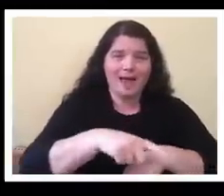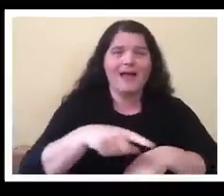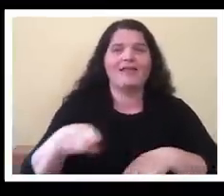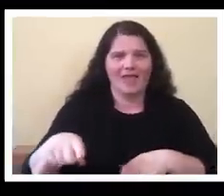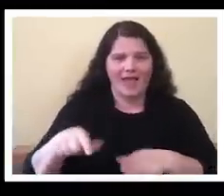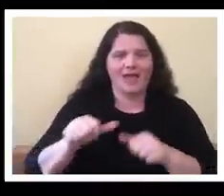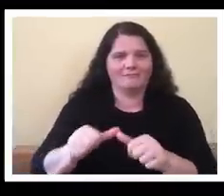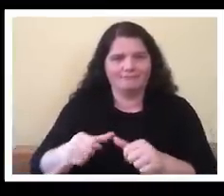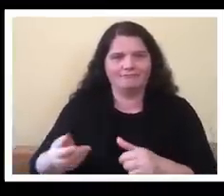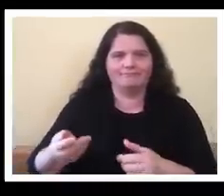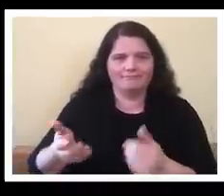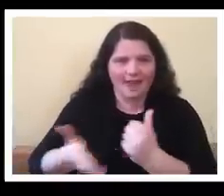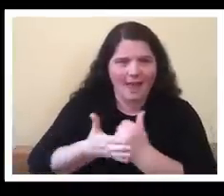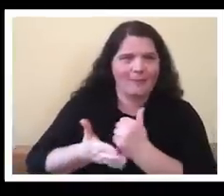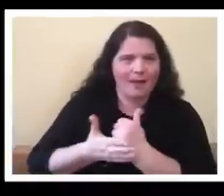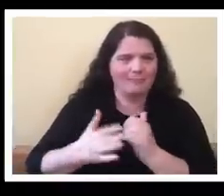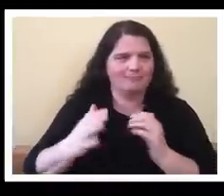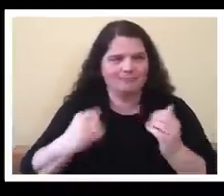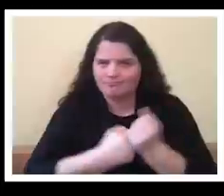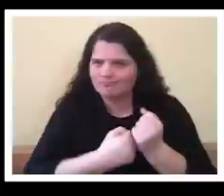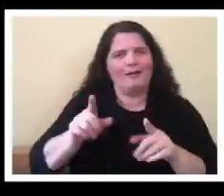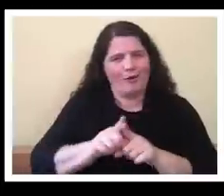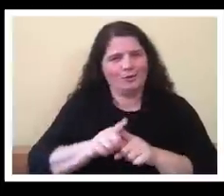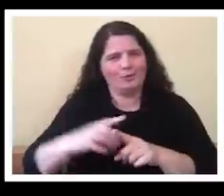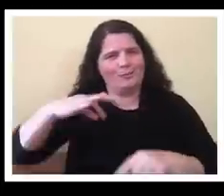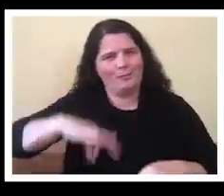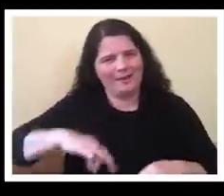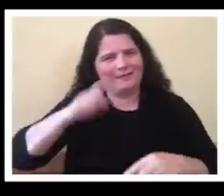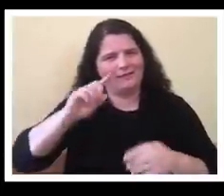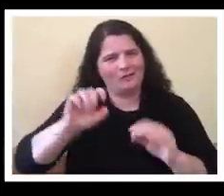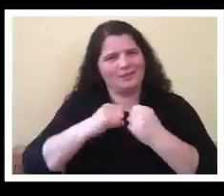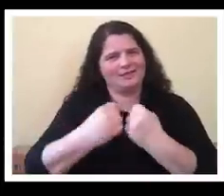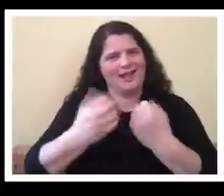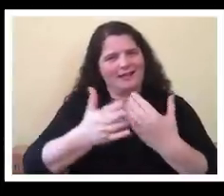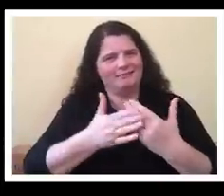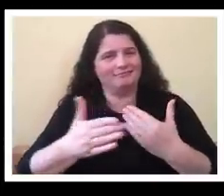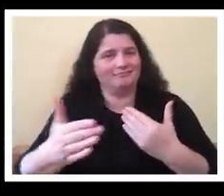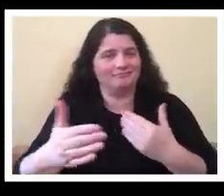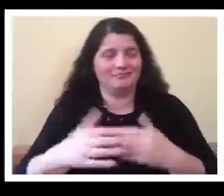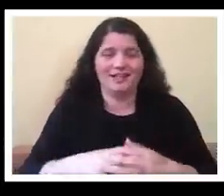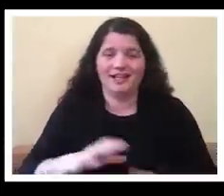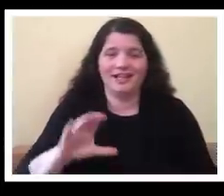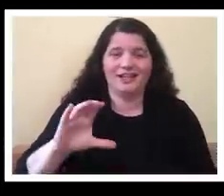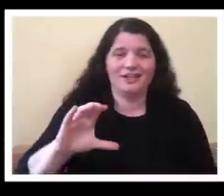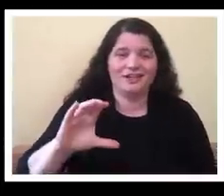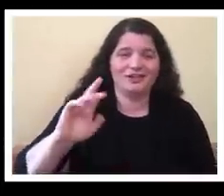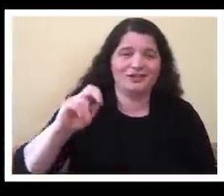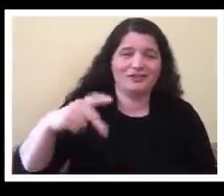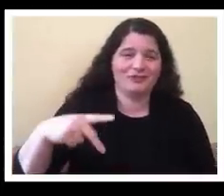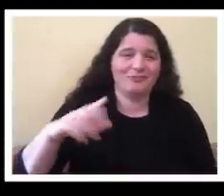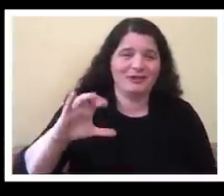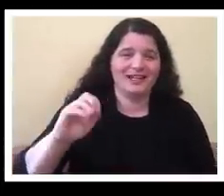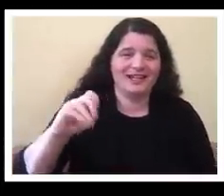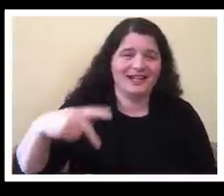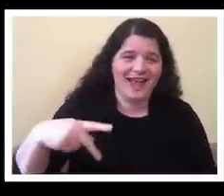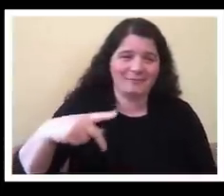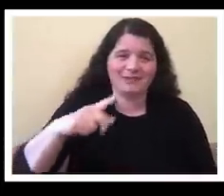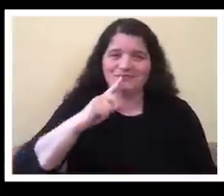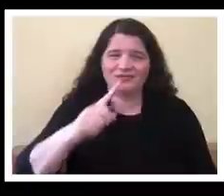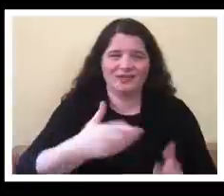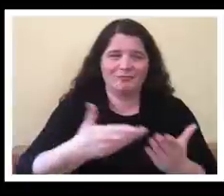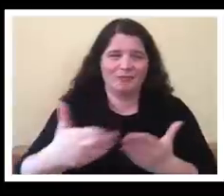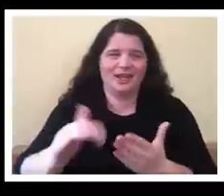doing what you're doing but crib camp really brought this in we waited 46 years for something like this to happen